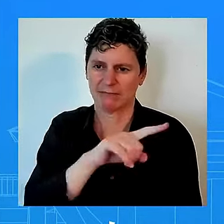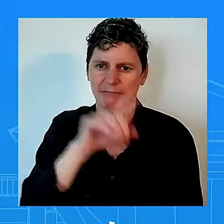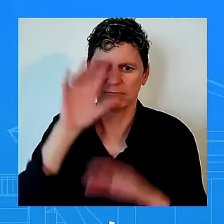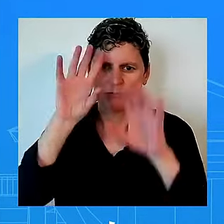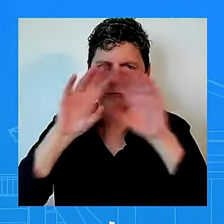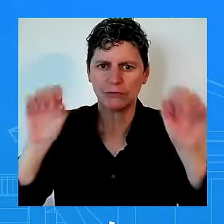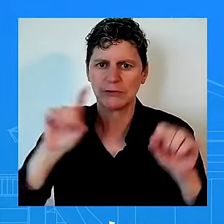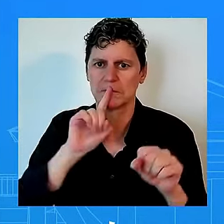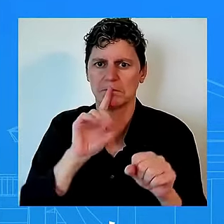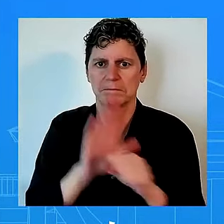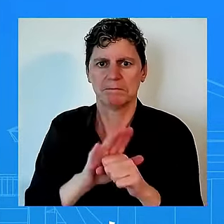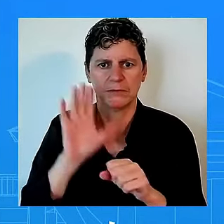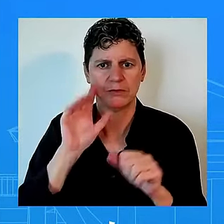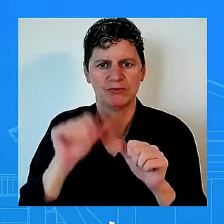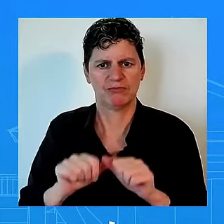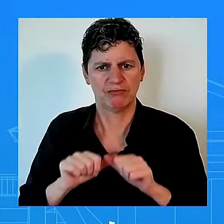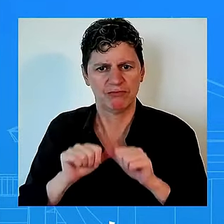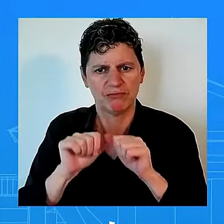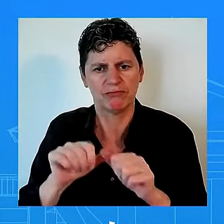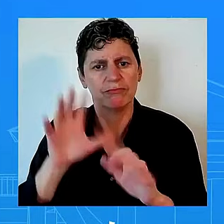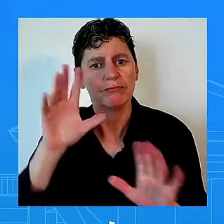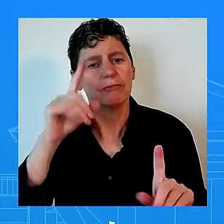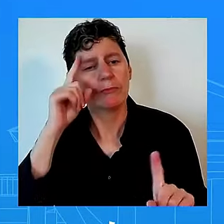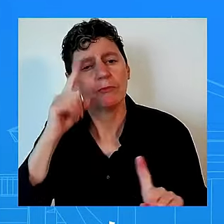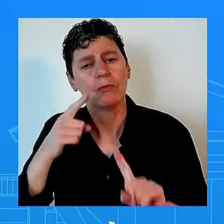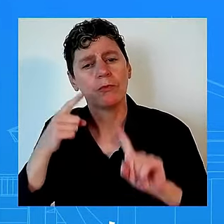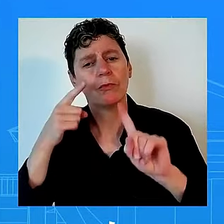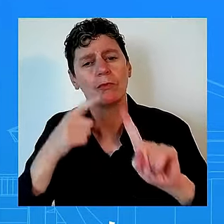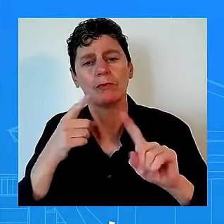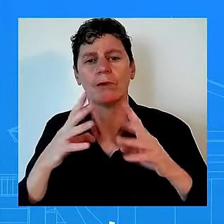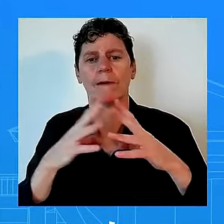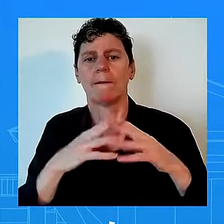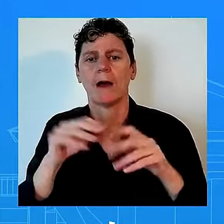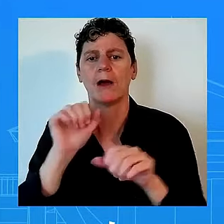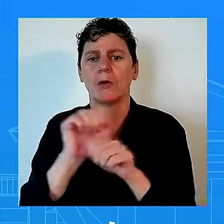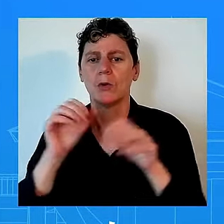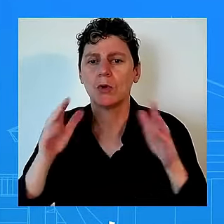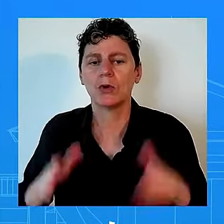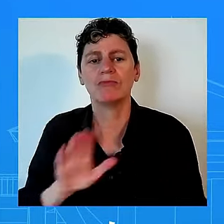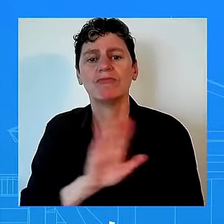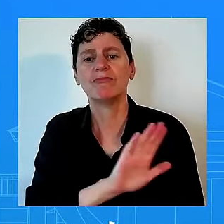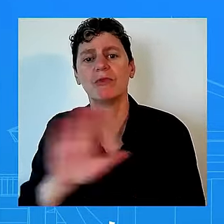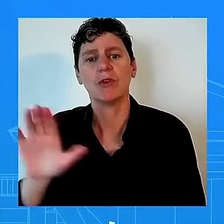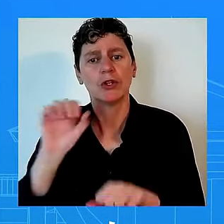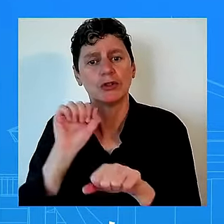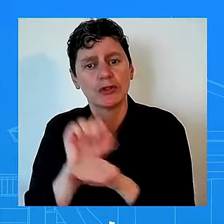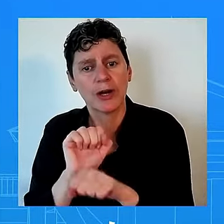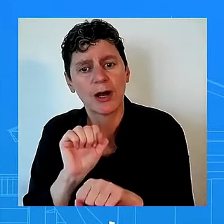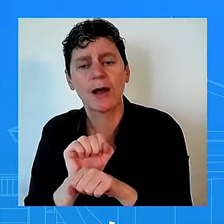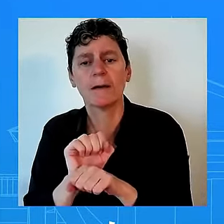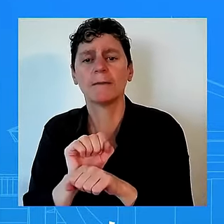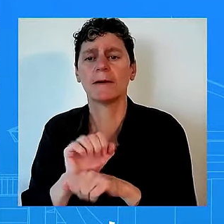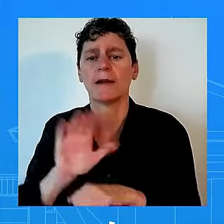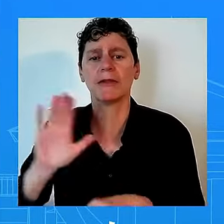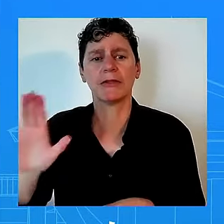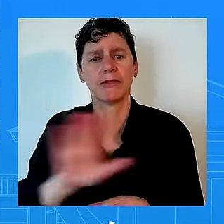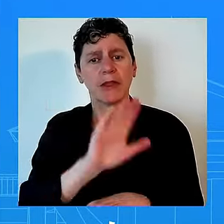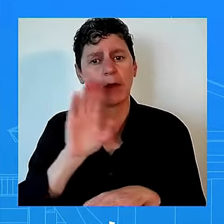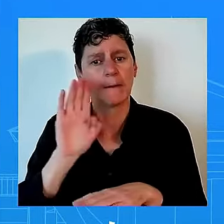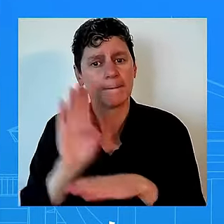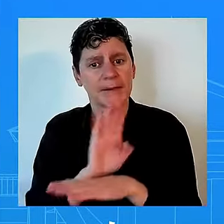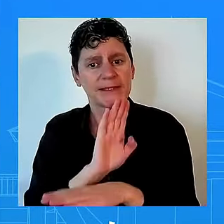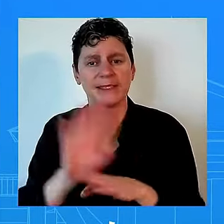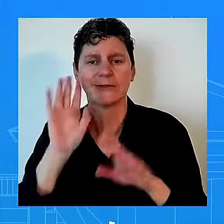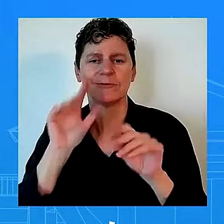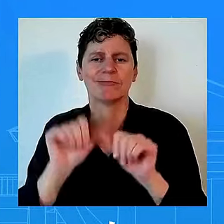going to certainly continue to deal with china's unfair trade practices and that's what you're saying okay um just back to the boeing spread